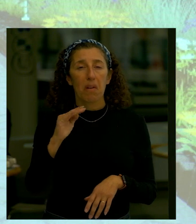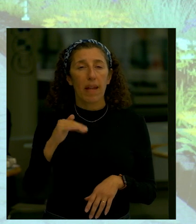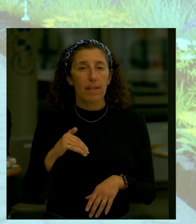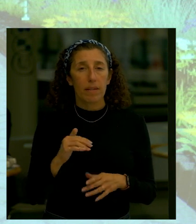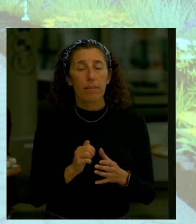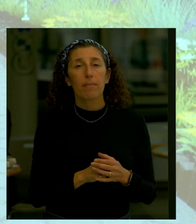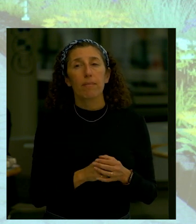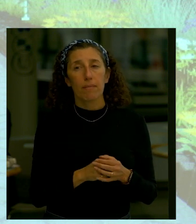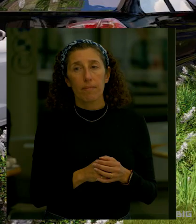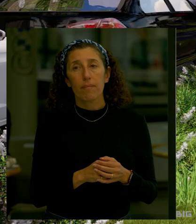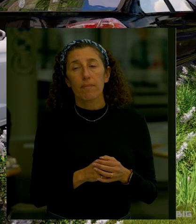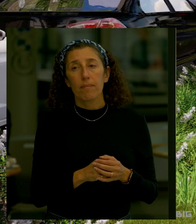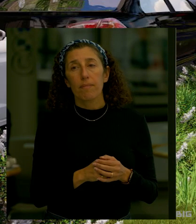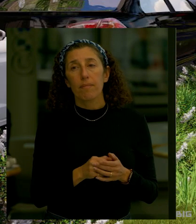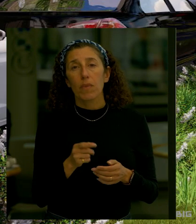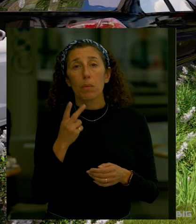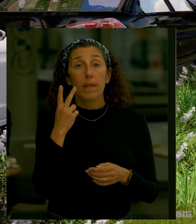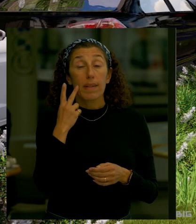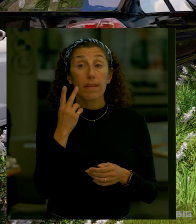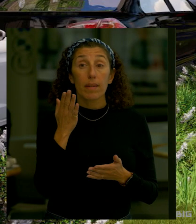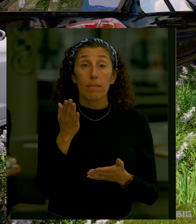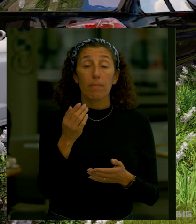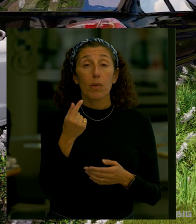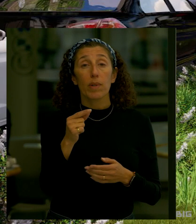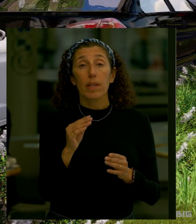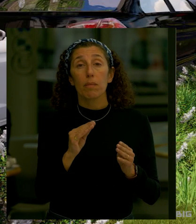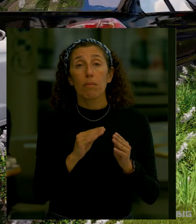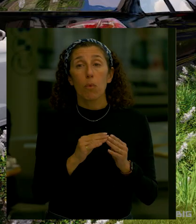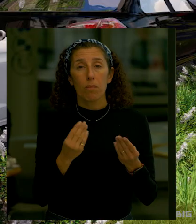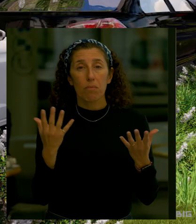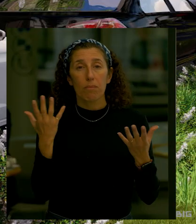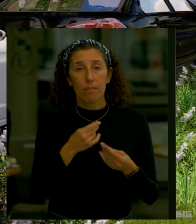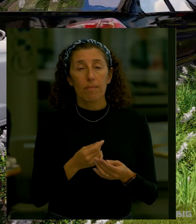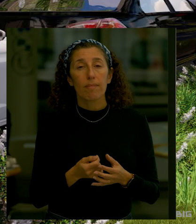again you can see here here as well we're taking opportunities to create green space and planting space